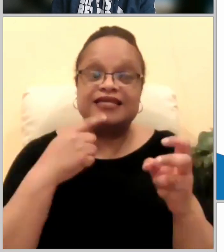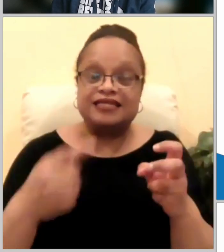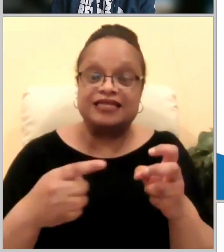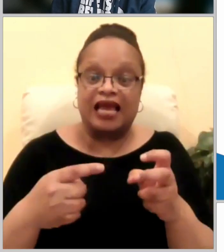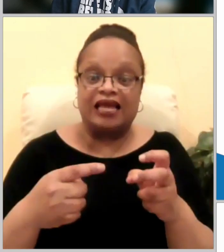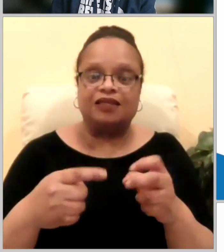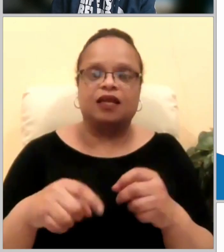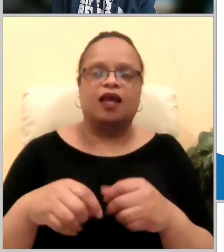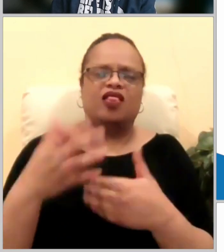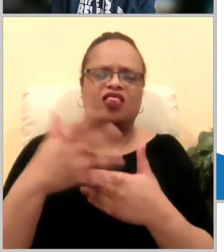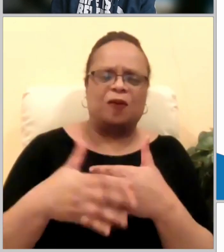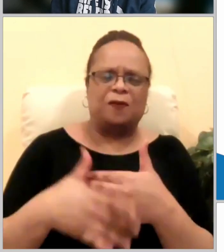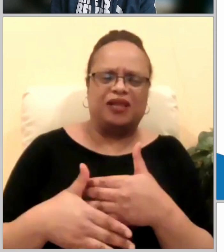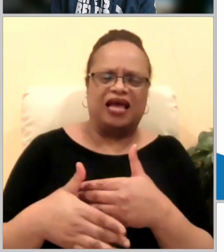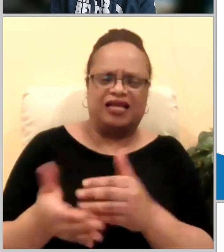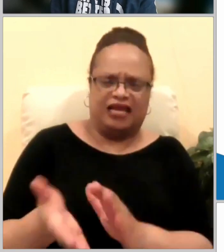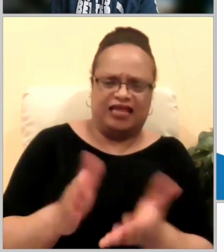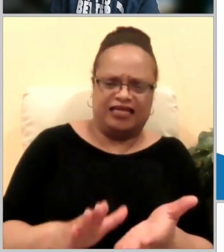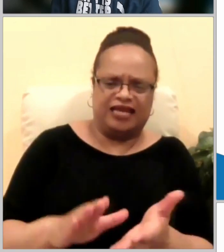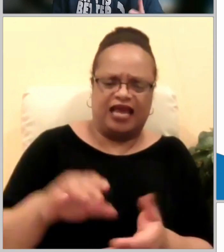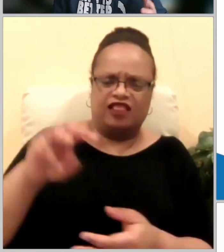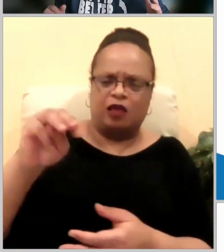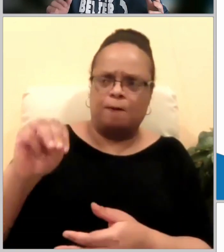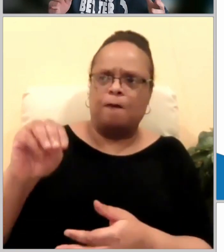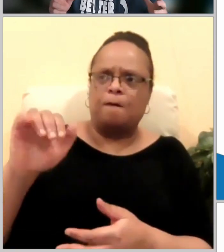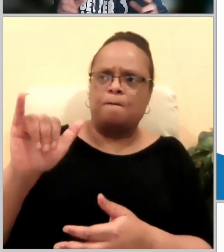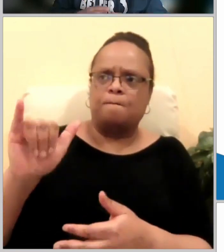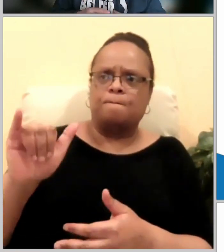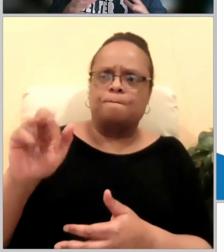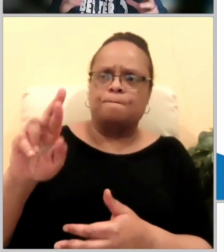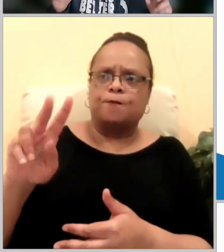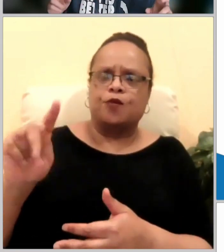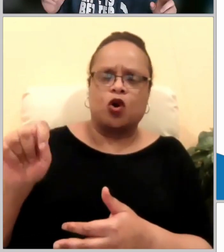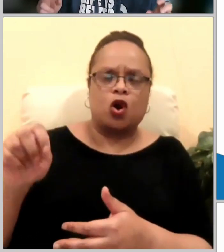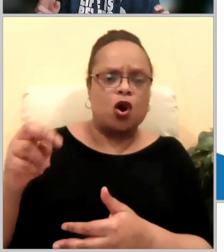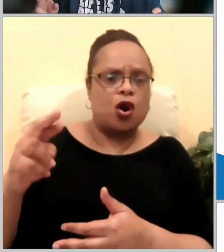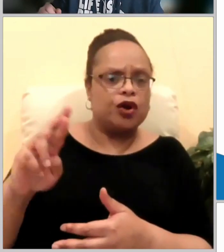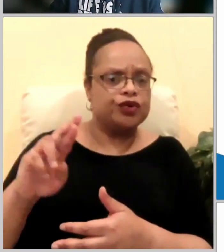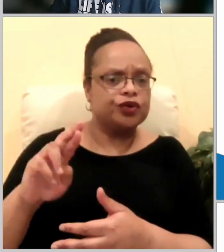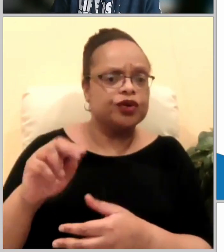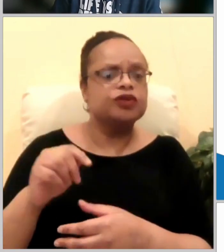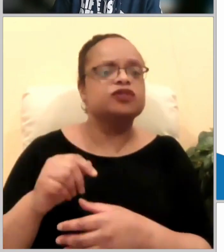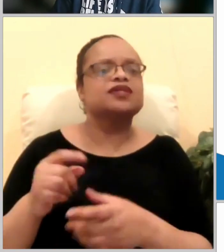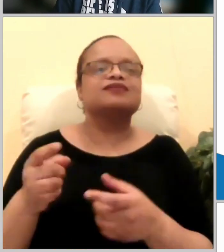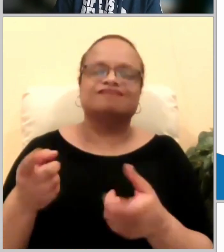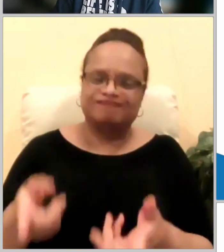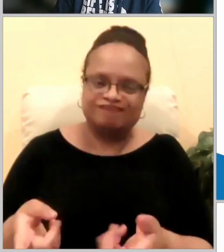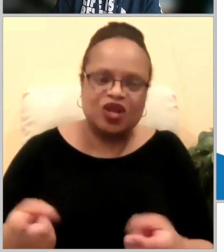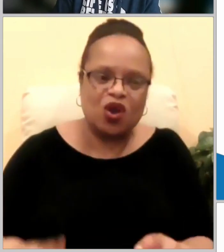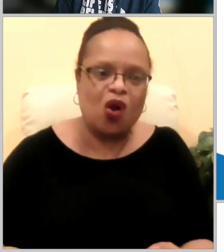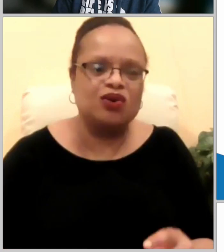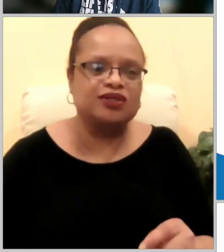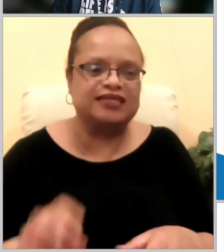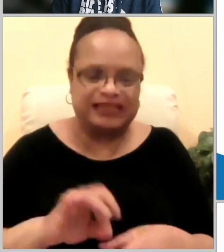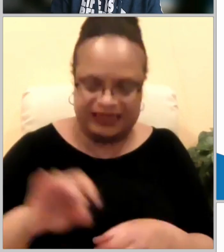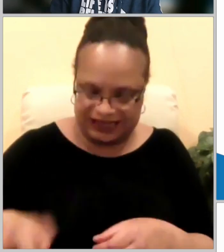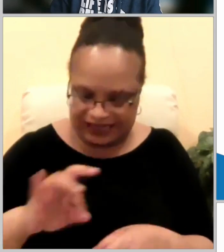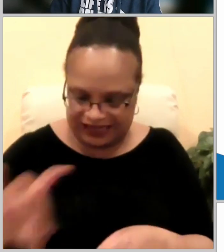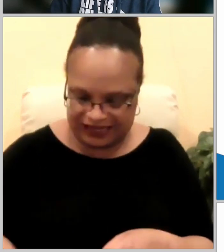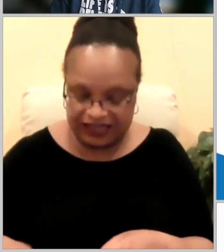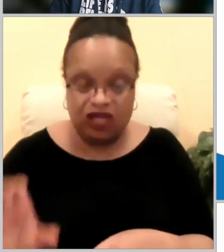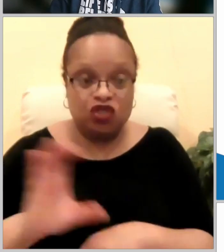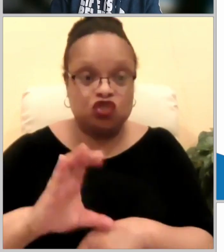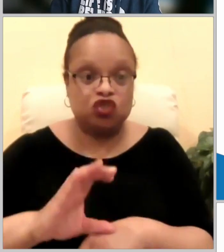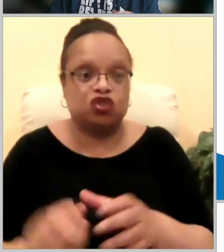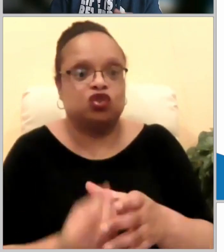this news of this first mixed church of both jews and gentiles was so